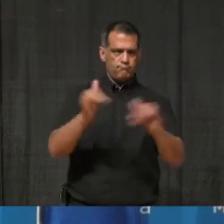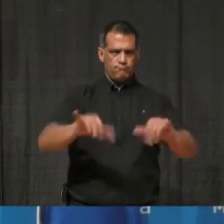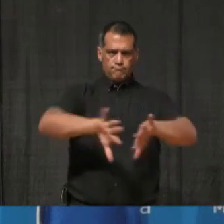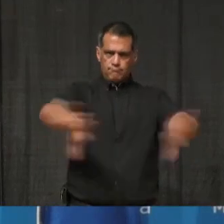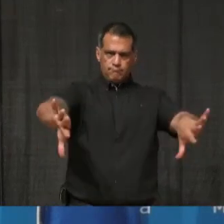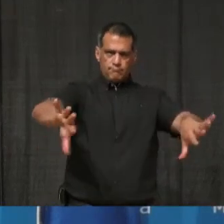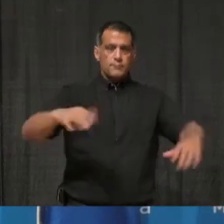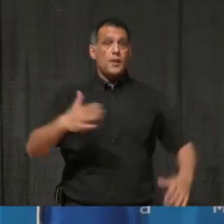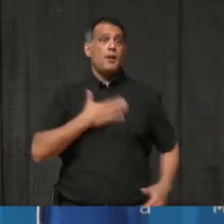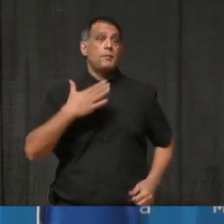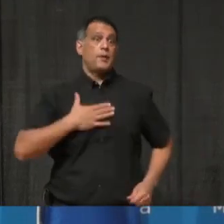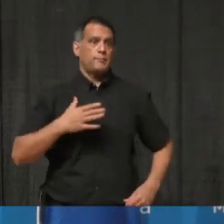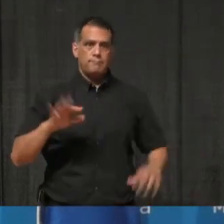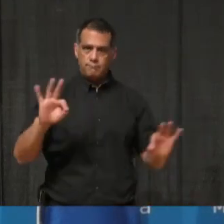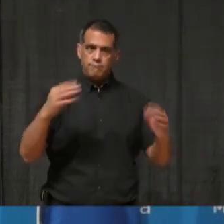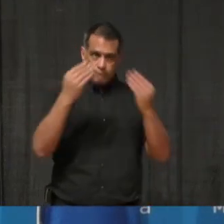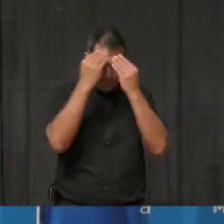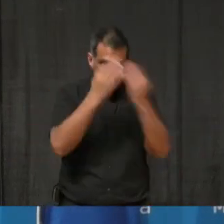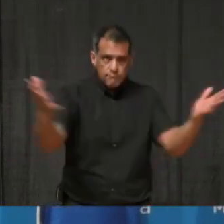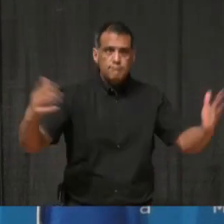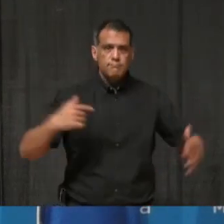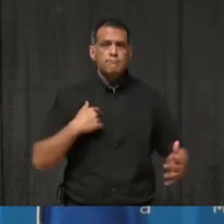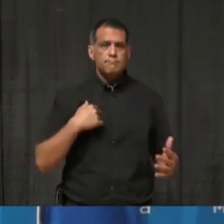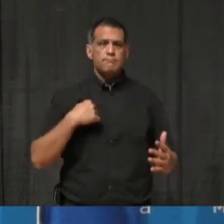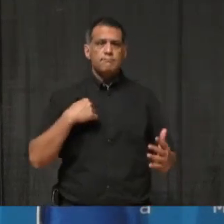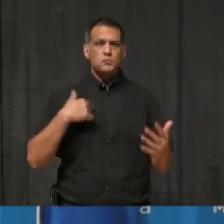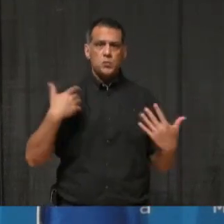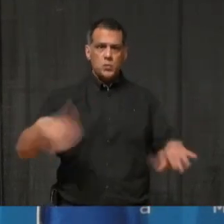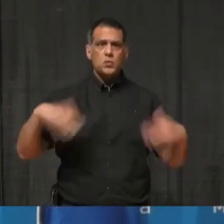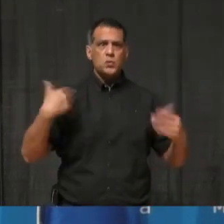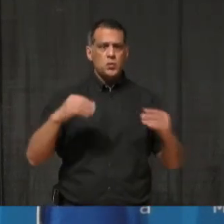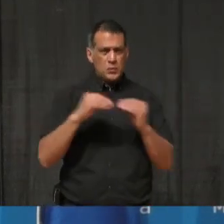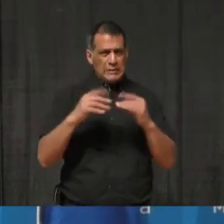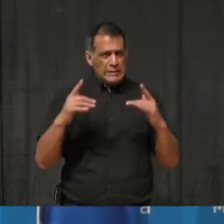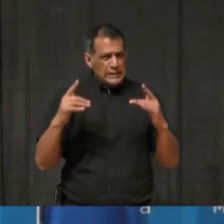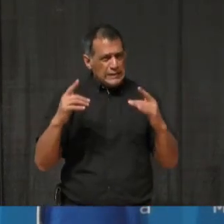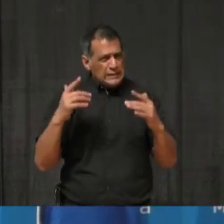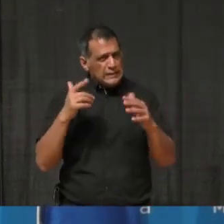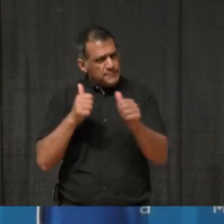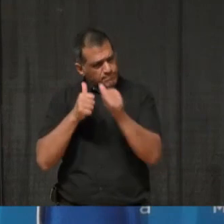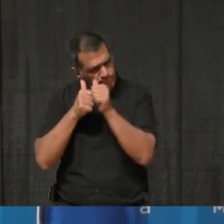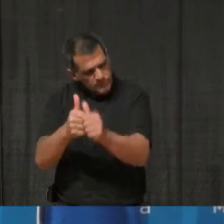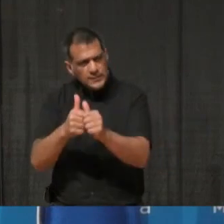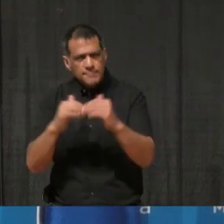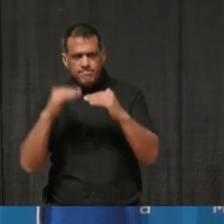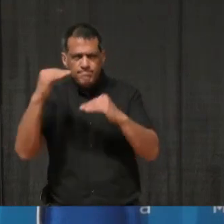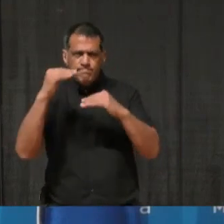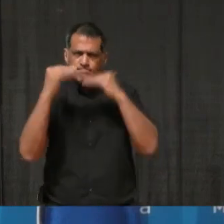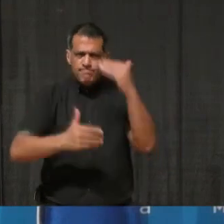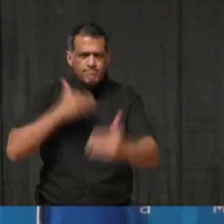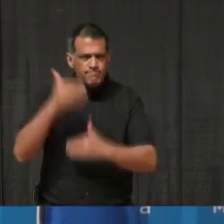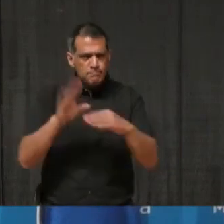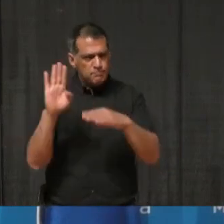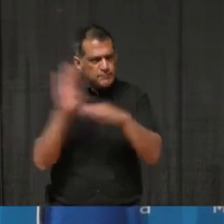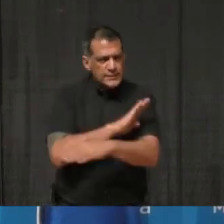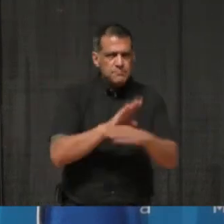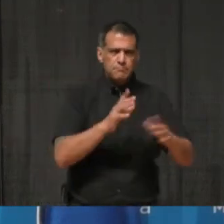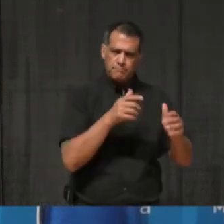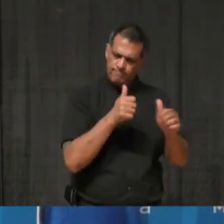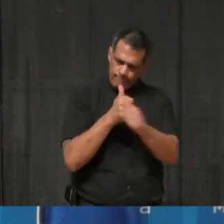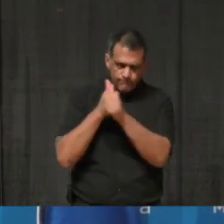very happy to report that we've seen an incredibly high level of compliance from both businesses and residents.